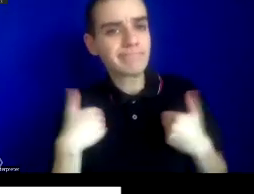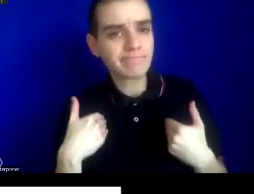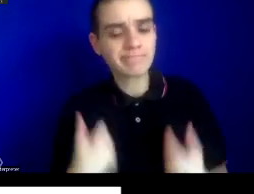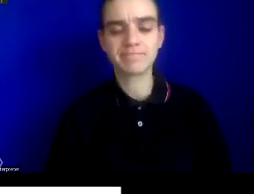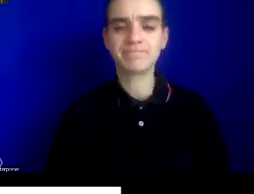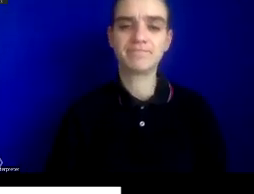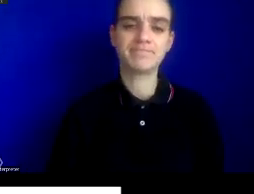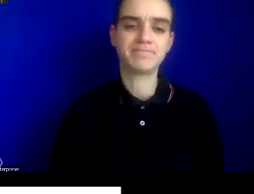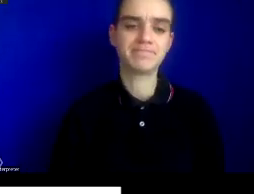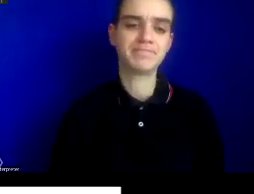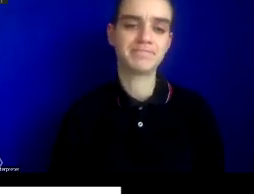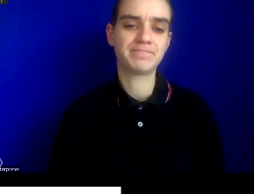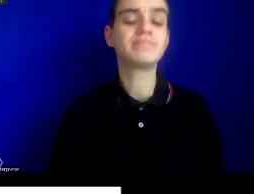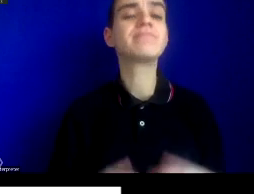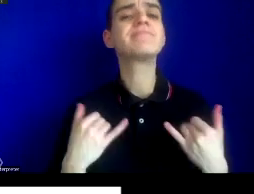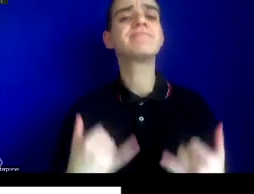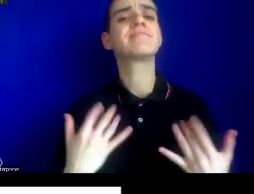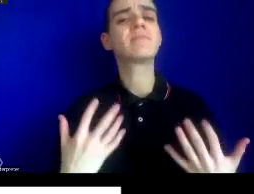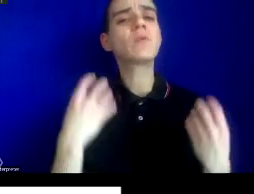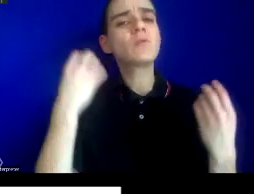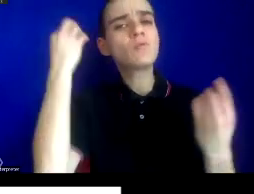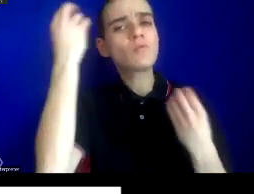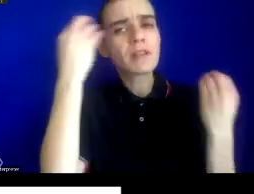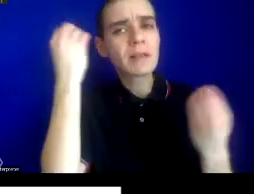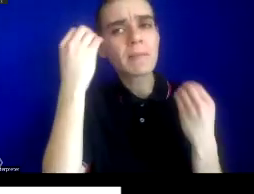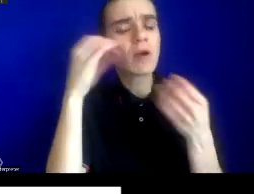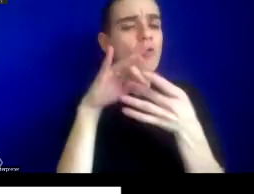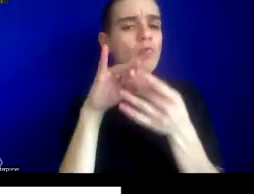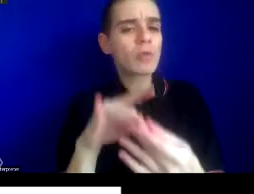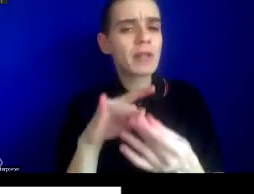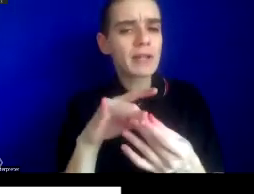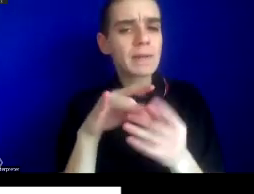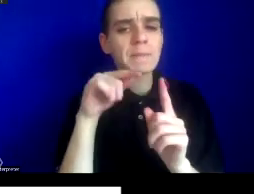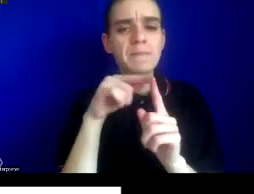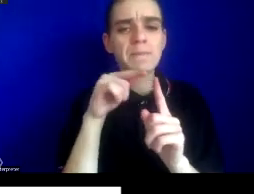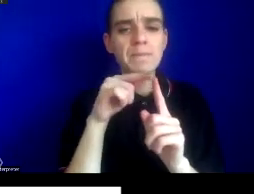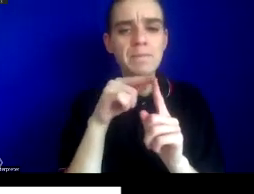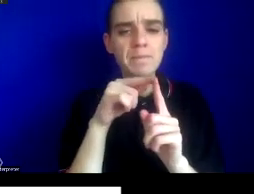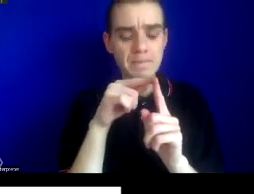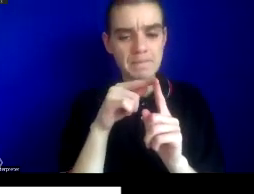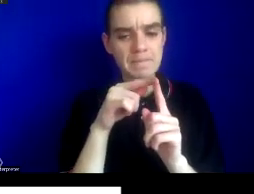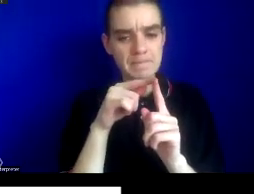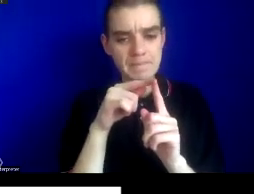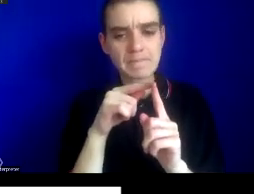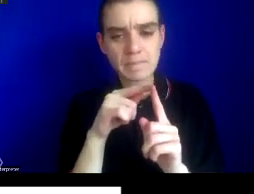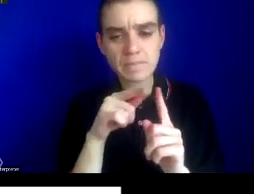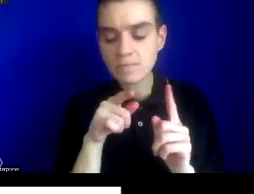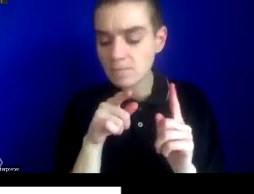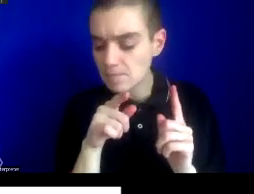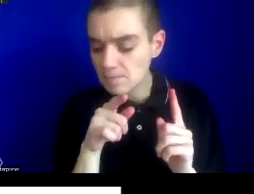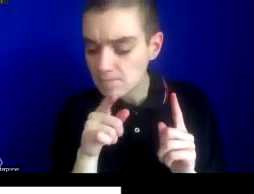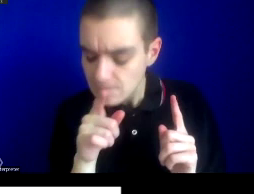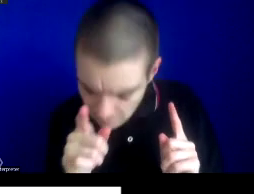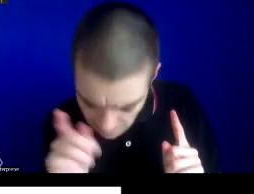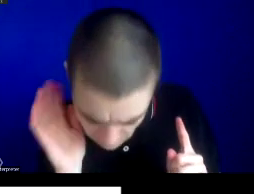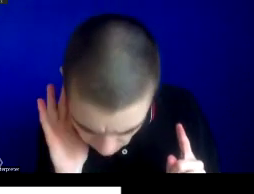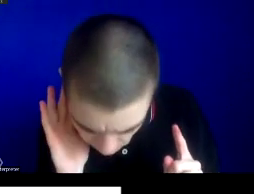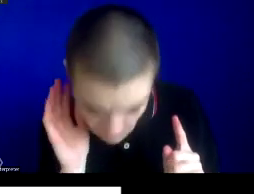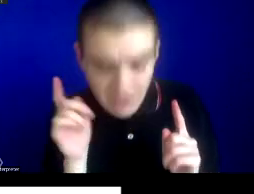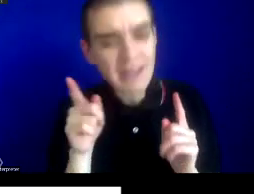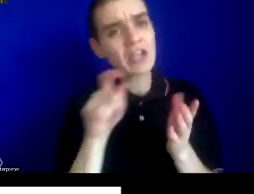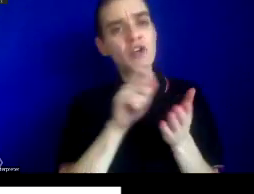And I want us to think about this in terms of something that Maynard Swanson wrote about and paraphrased from earlier writers in his